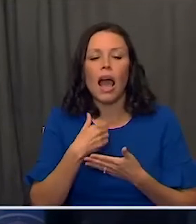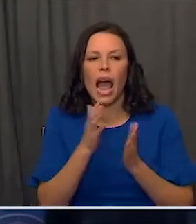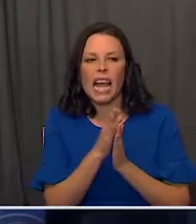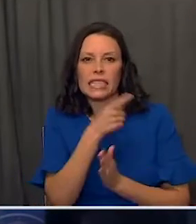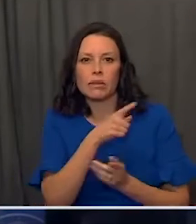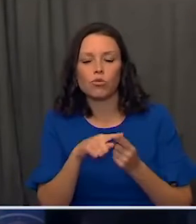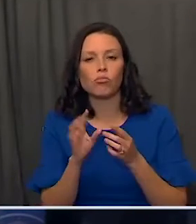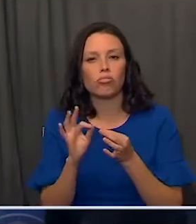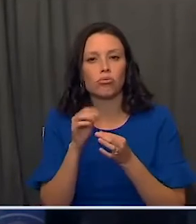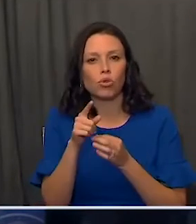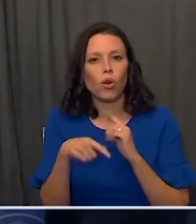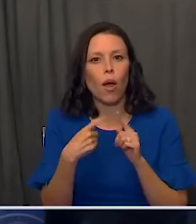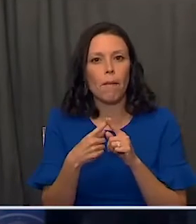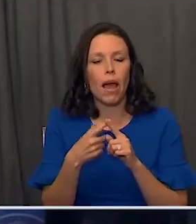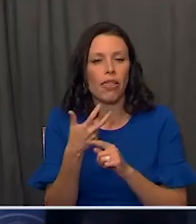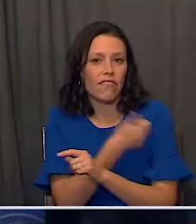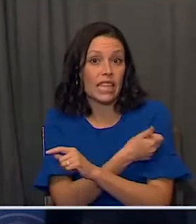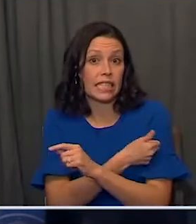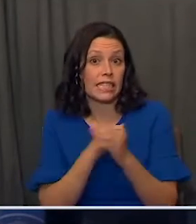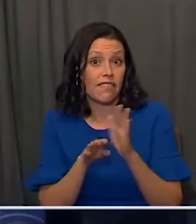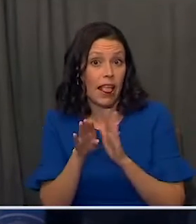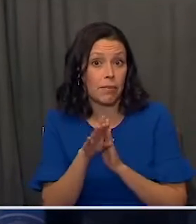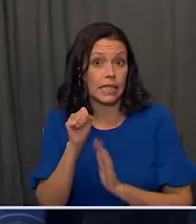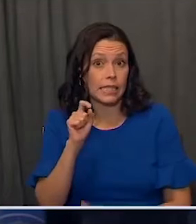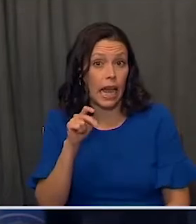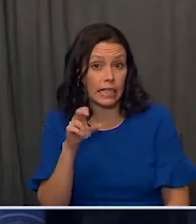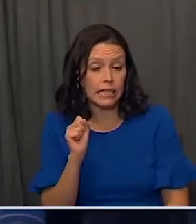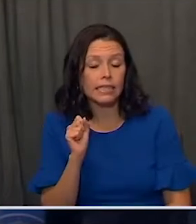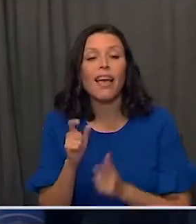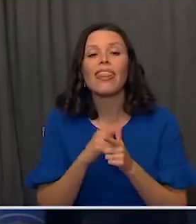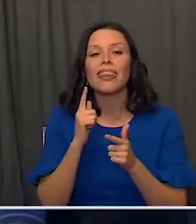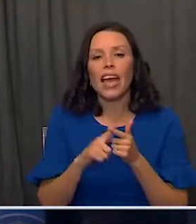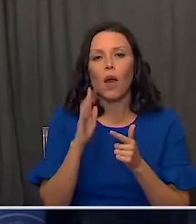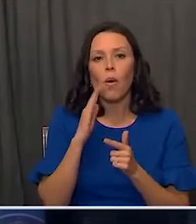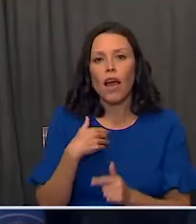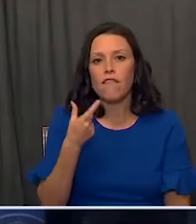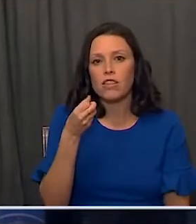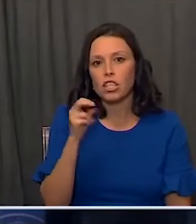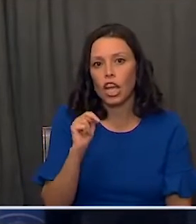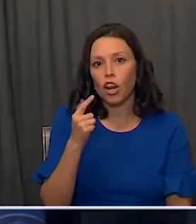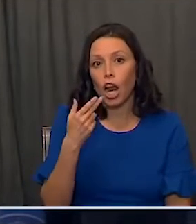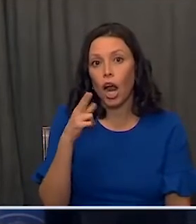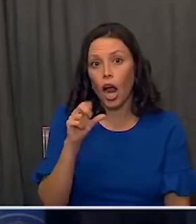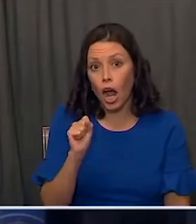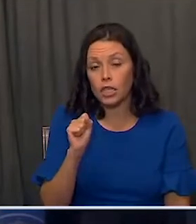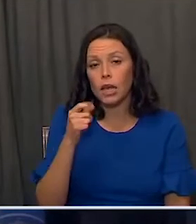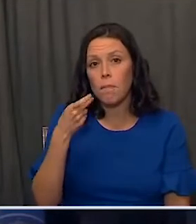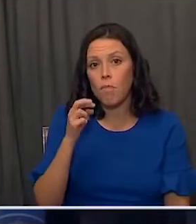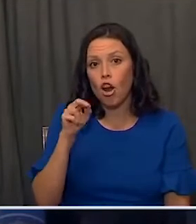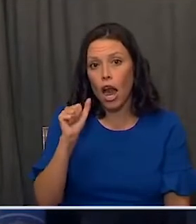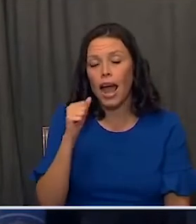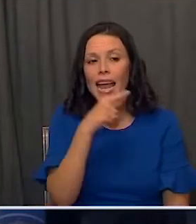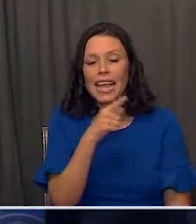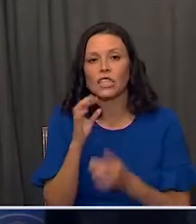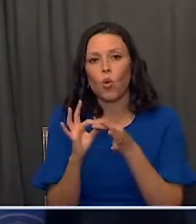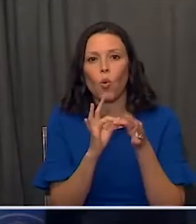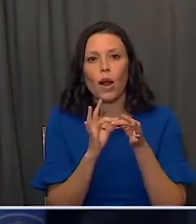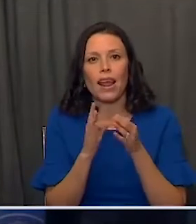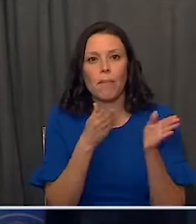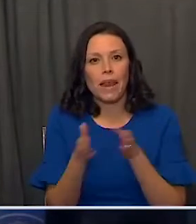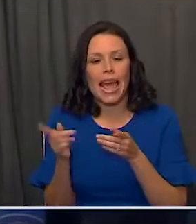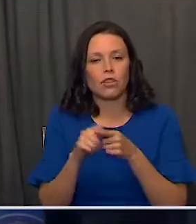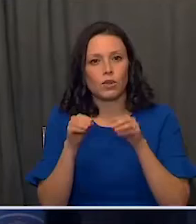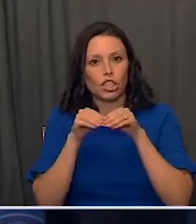update you on the status of vaccine development. And then and then we will have General Gus Perna, who is coordinating the distribution plan